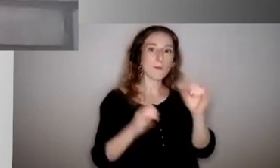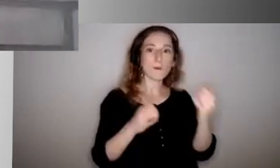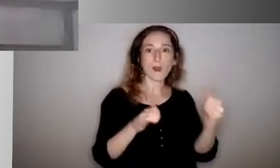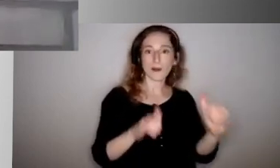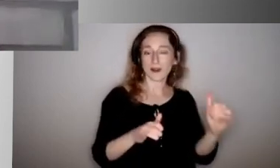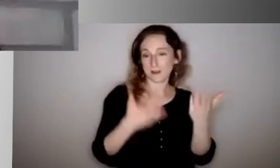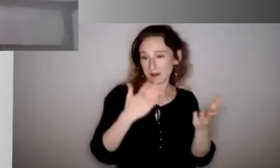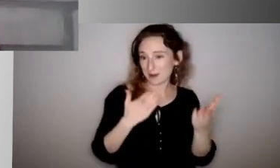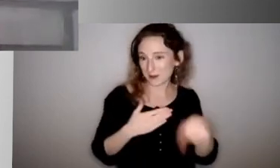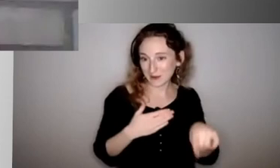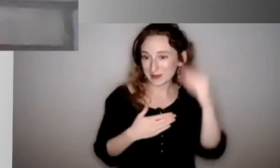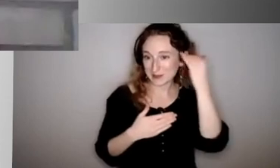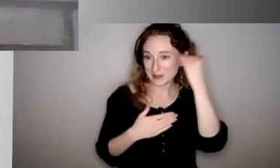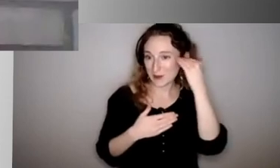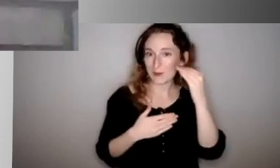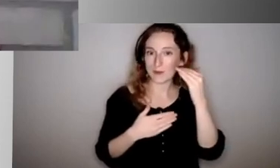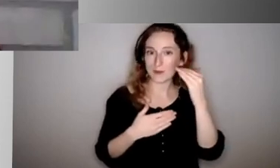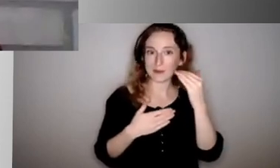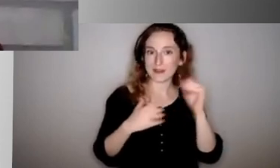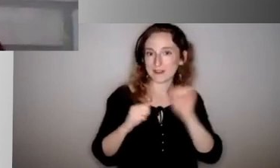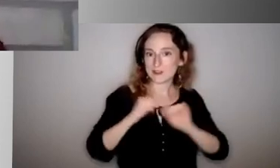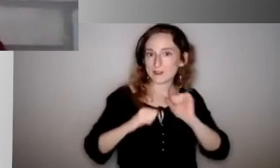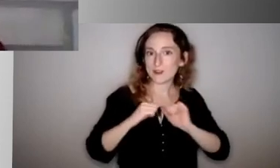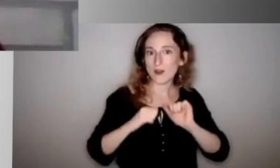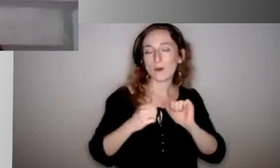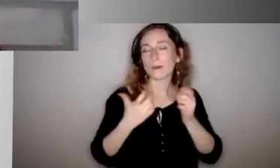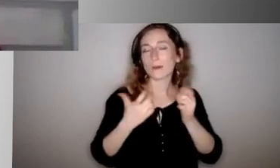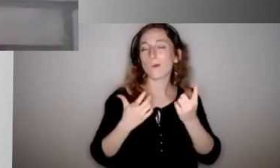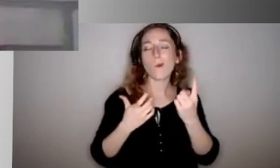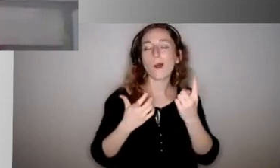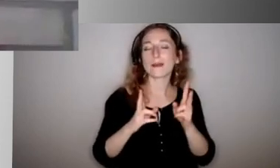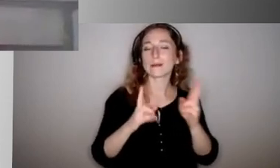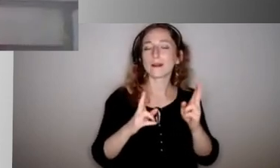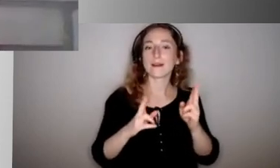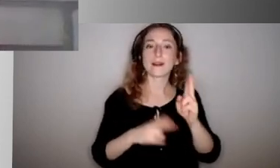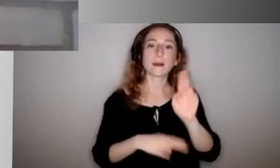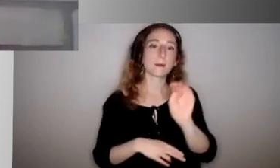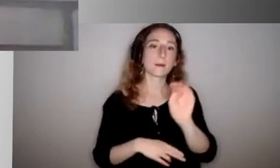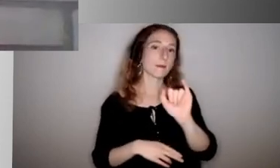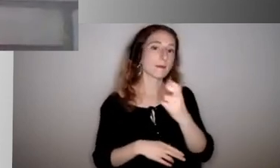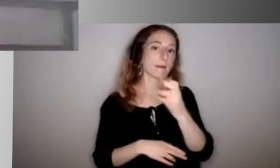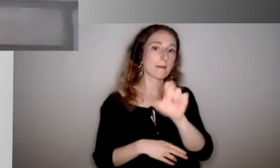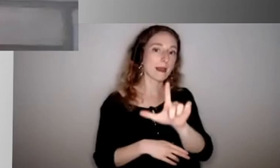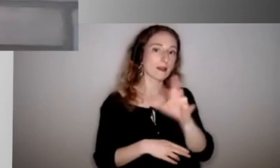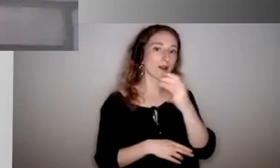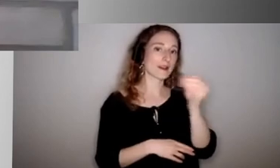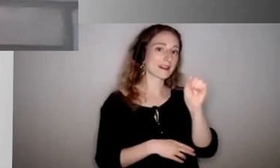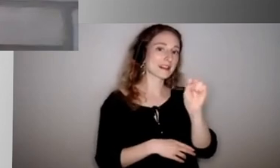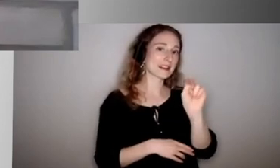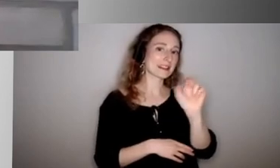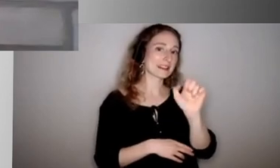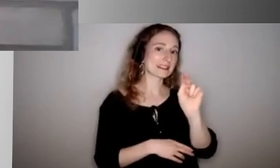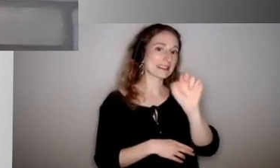office, Michael and Stanley wait in line all day to get a soft pretzel instead of working. So it was the last day before